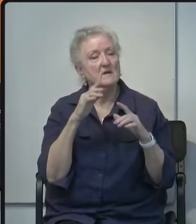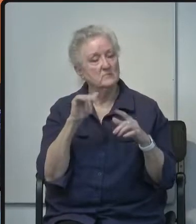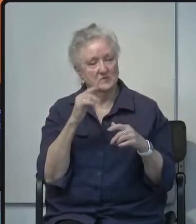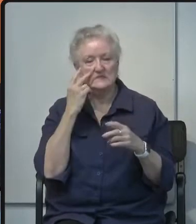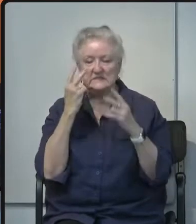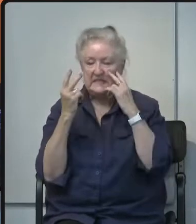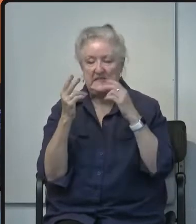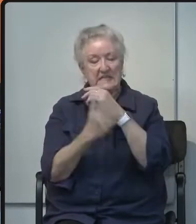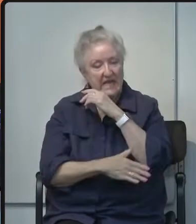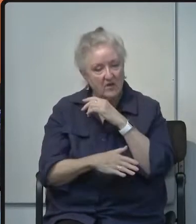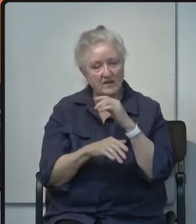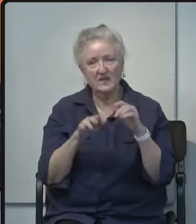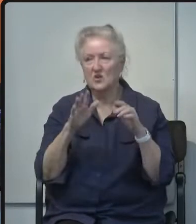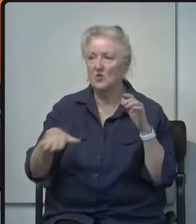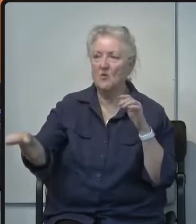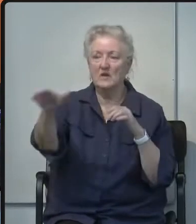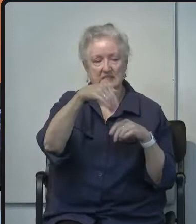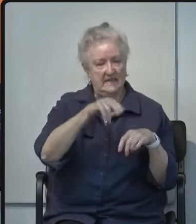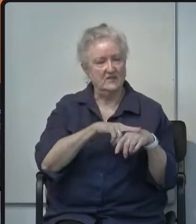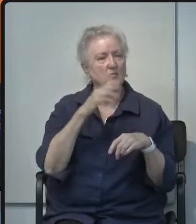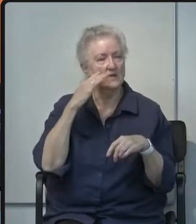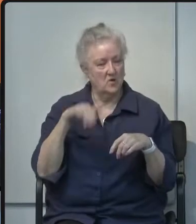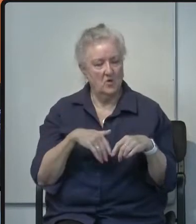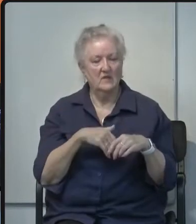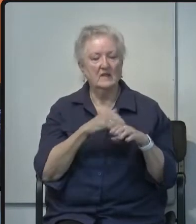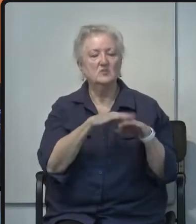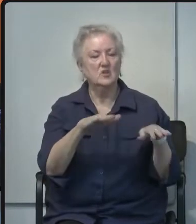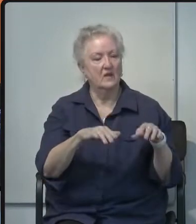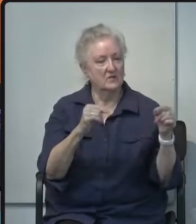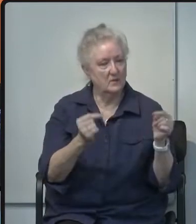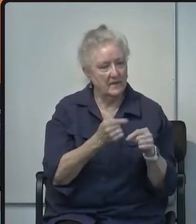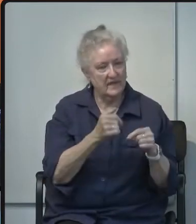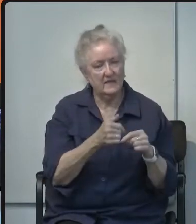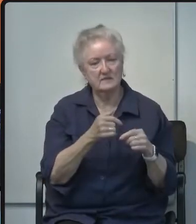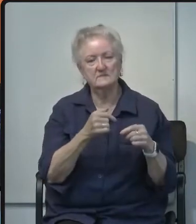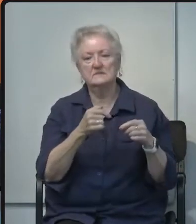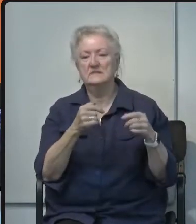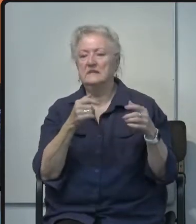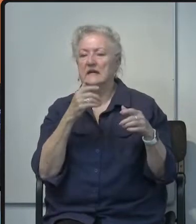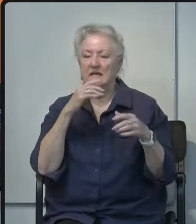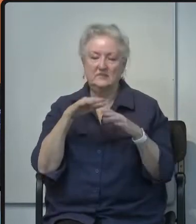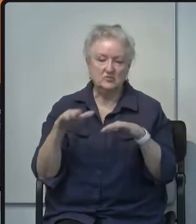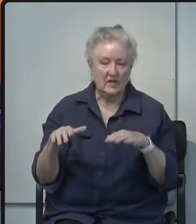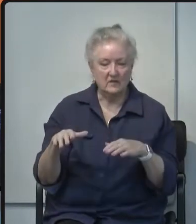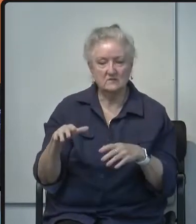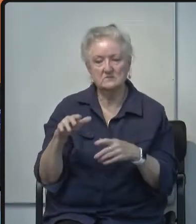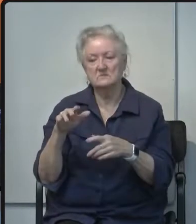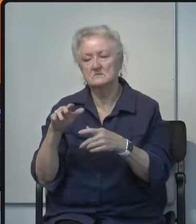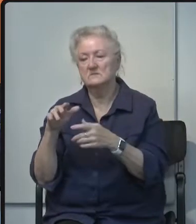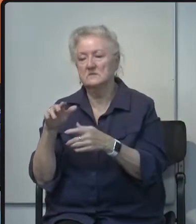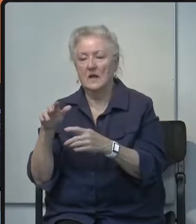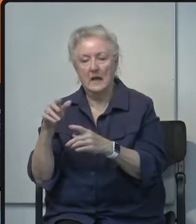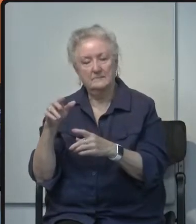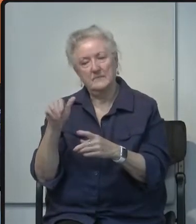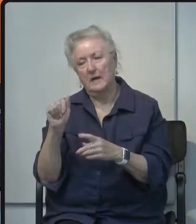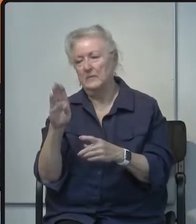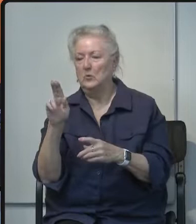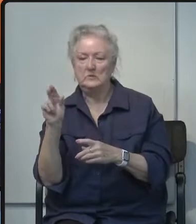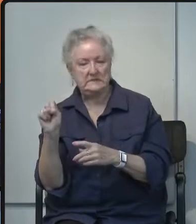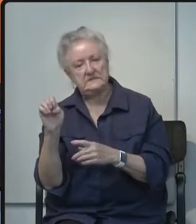um we also know that childhood trauma and child abuse numbers are rising and this makes sense because there's such